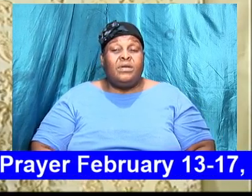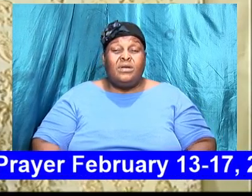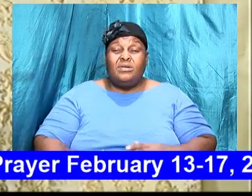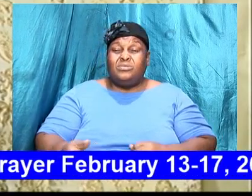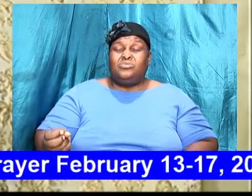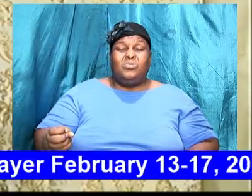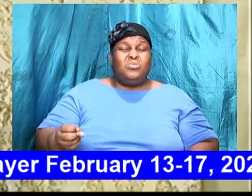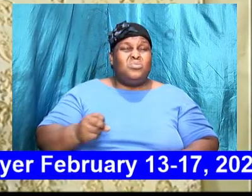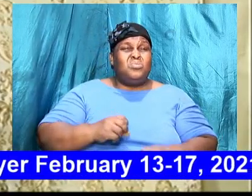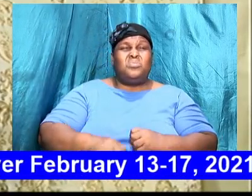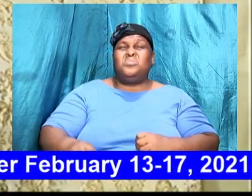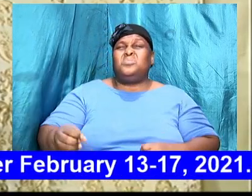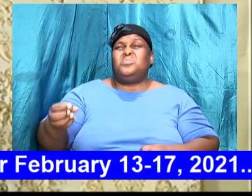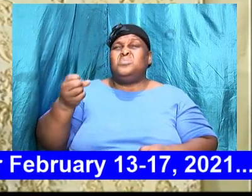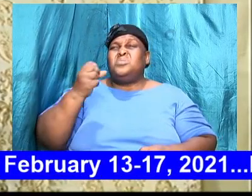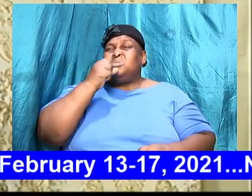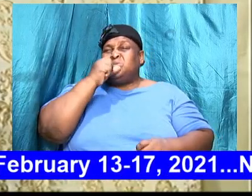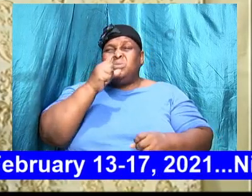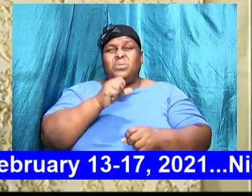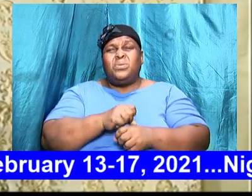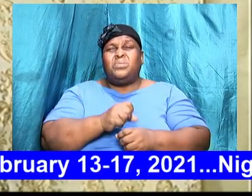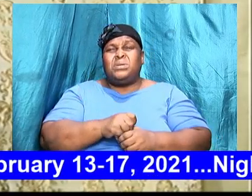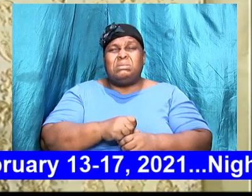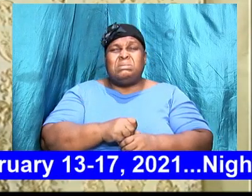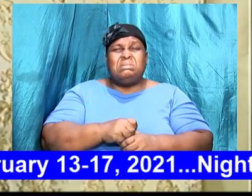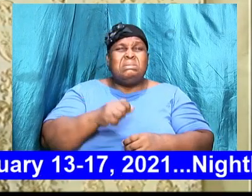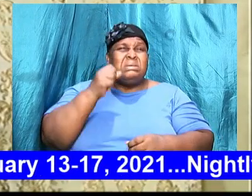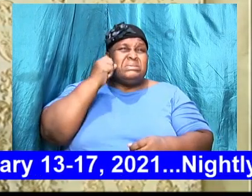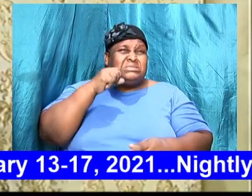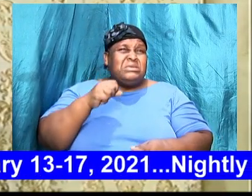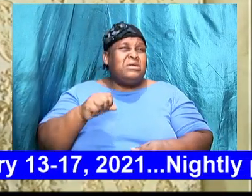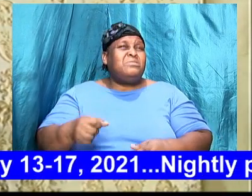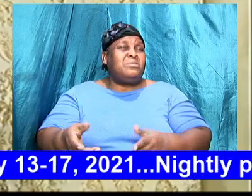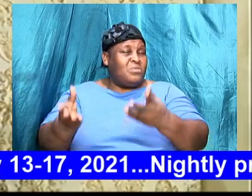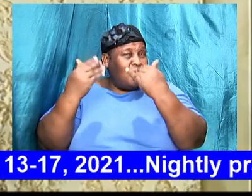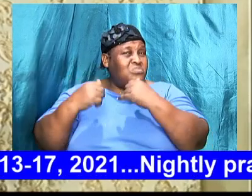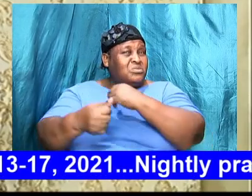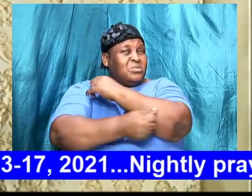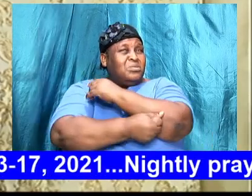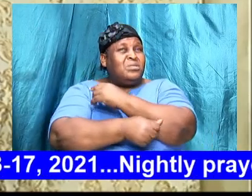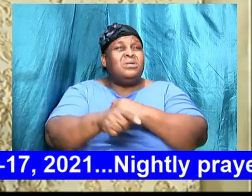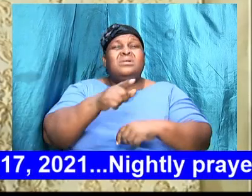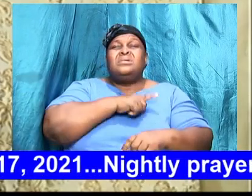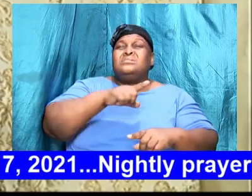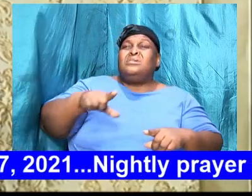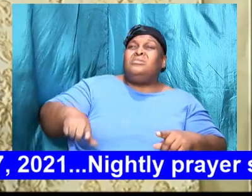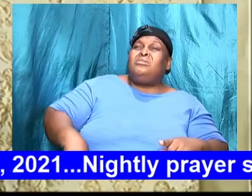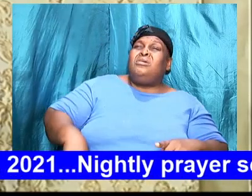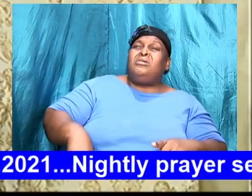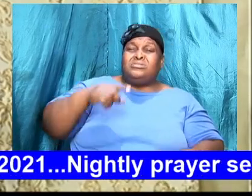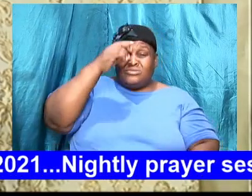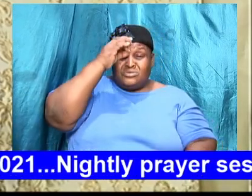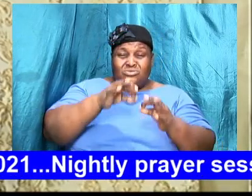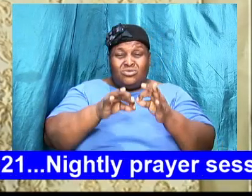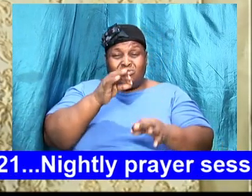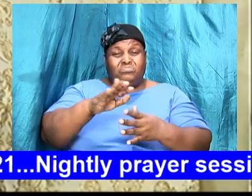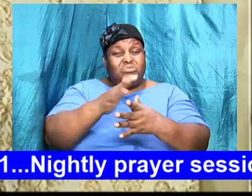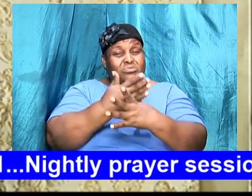swearing in the house Sarah came to Abraham and she said the Lord judge between me and thee.